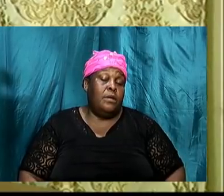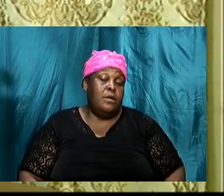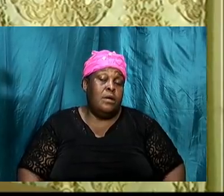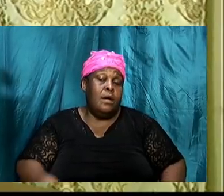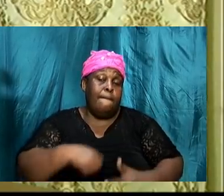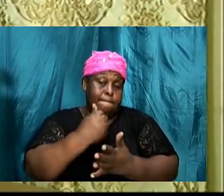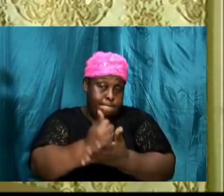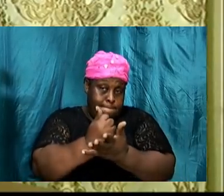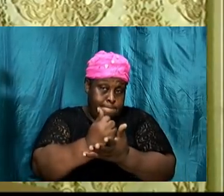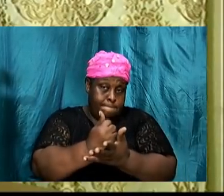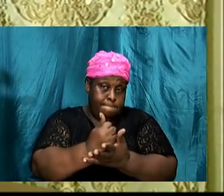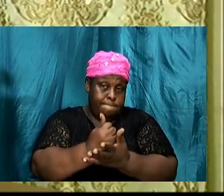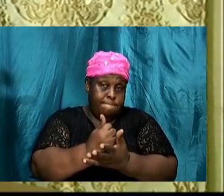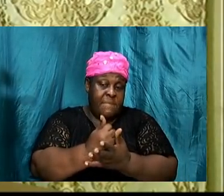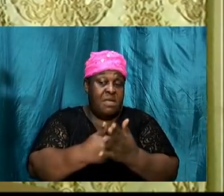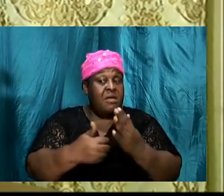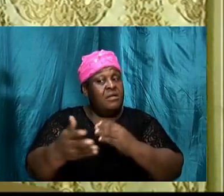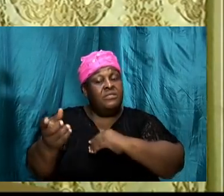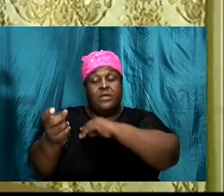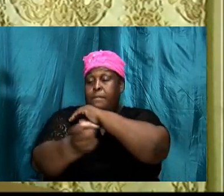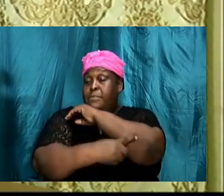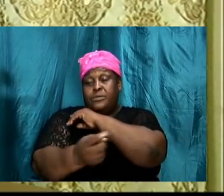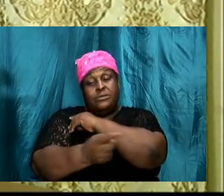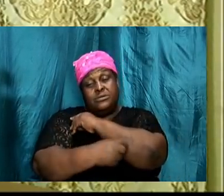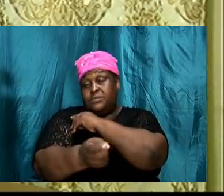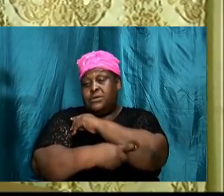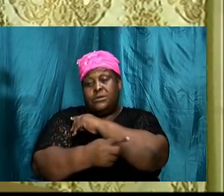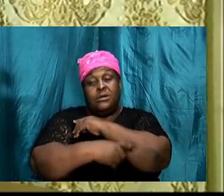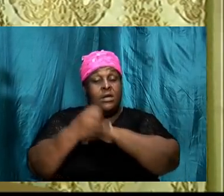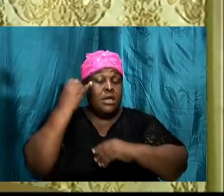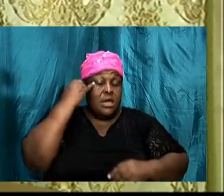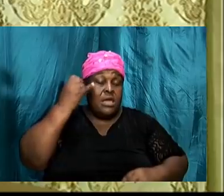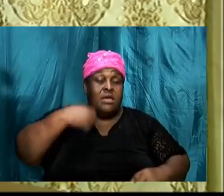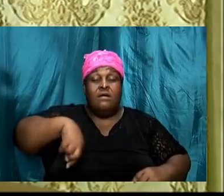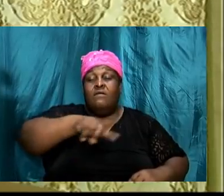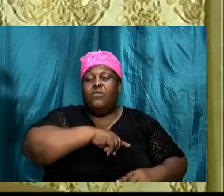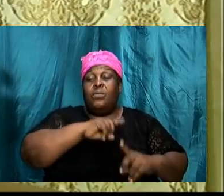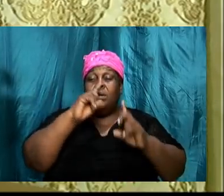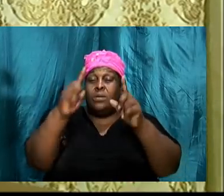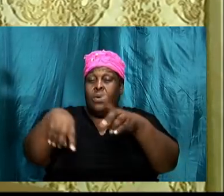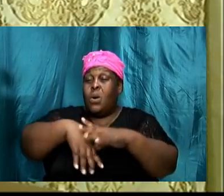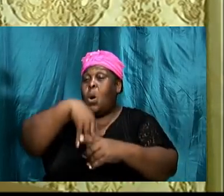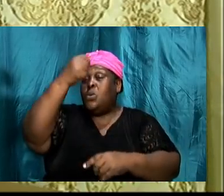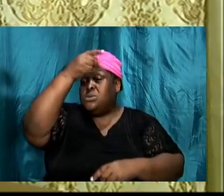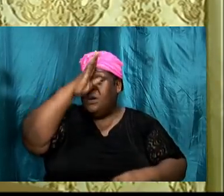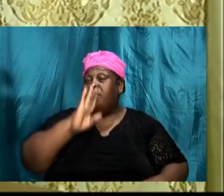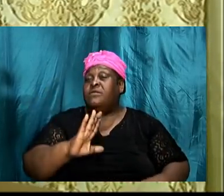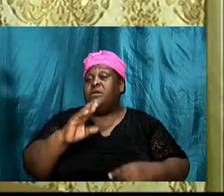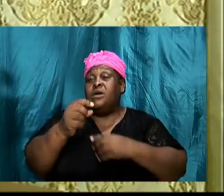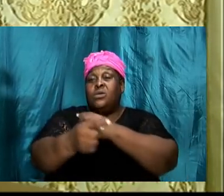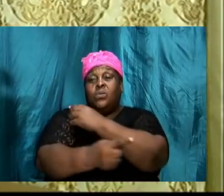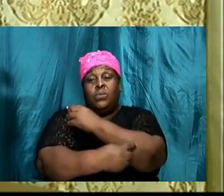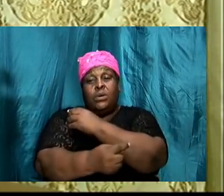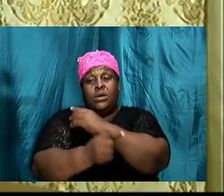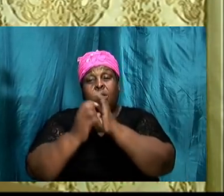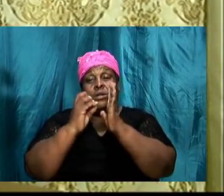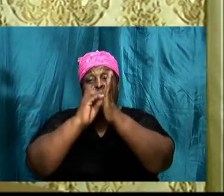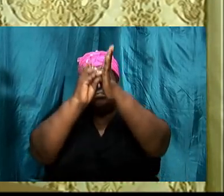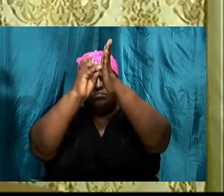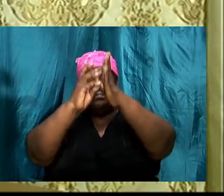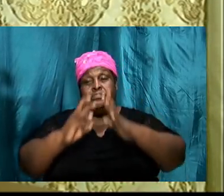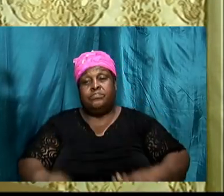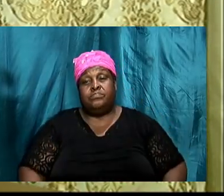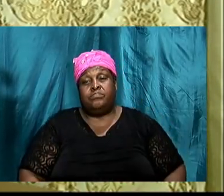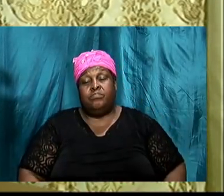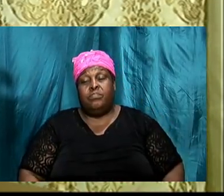there are consequences if we go outside of God's will as we look again